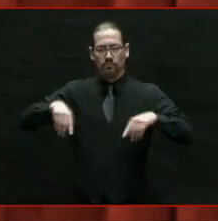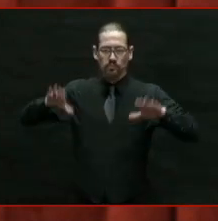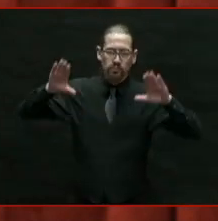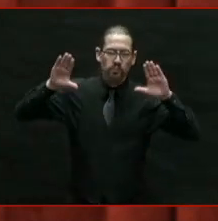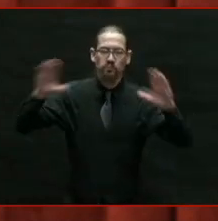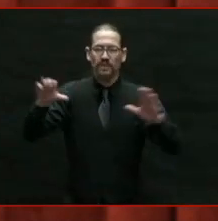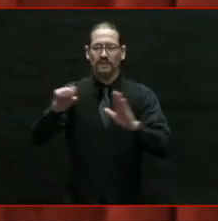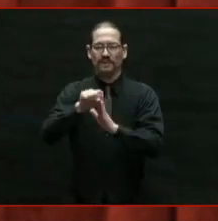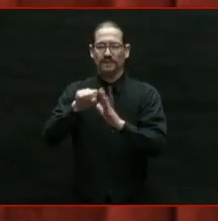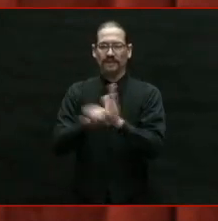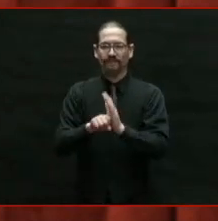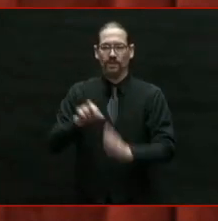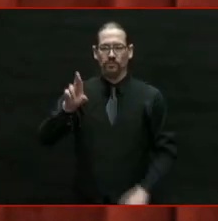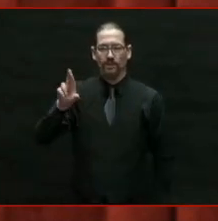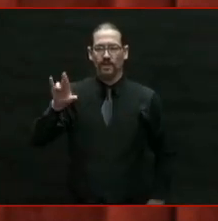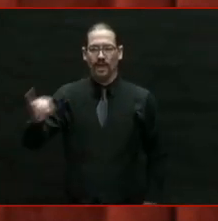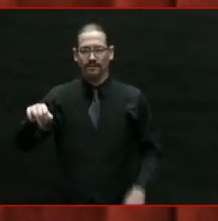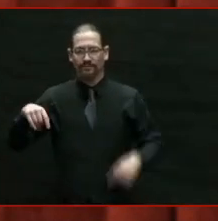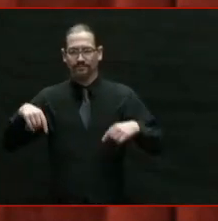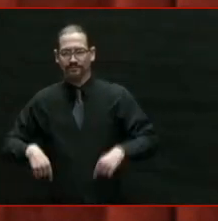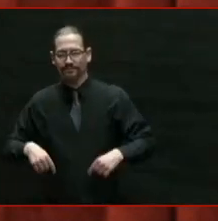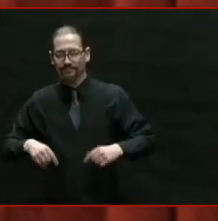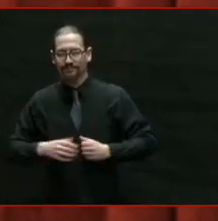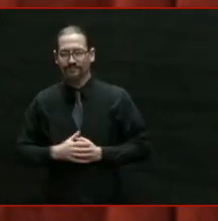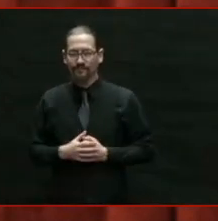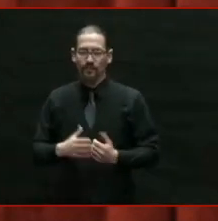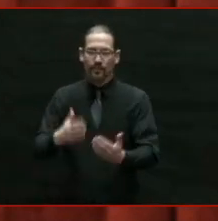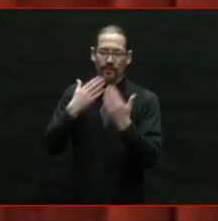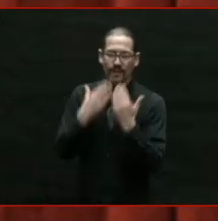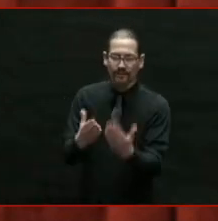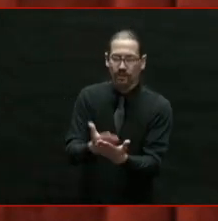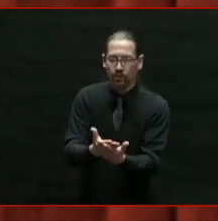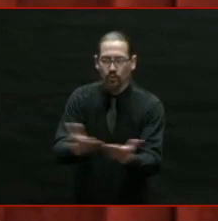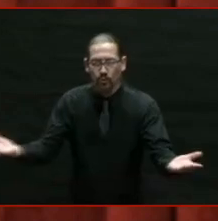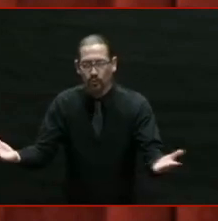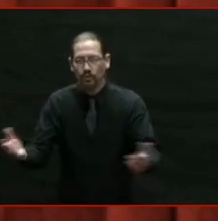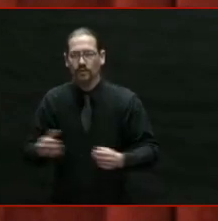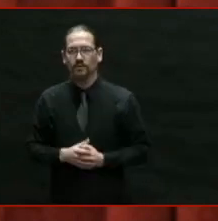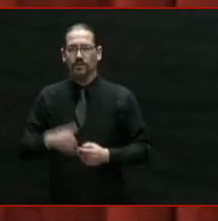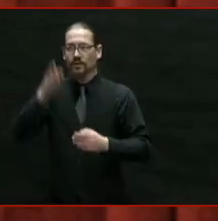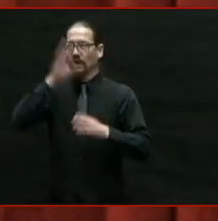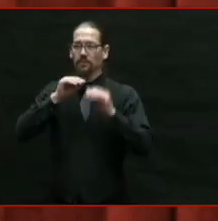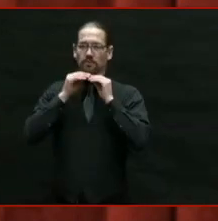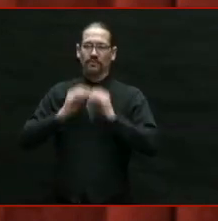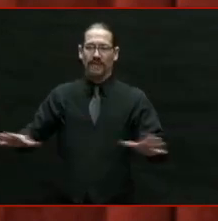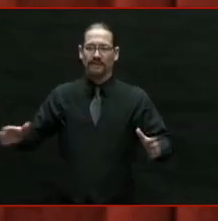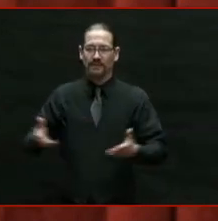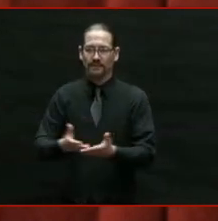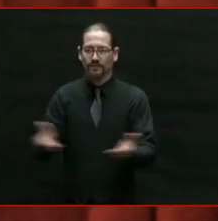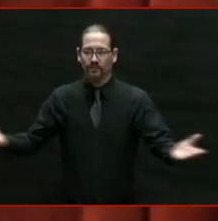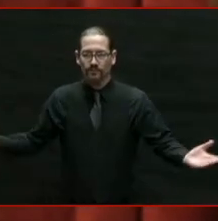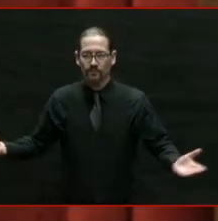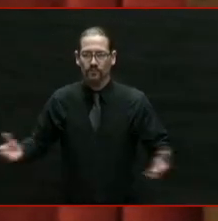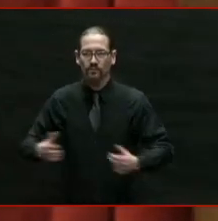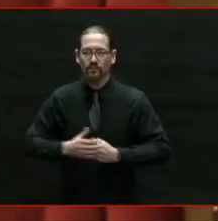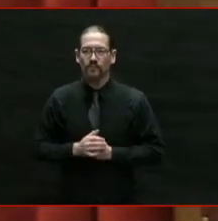So thank you, Rhode Island. God bless you, and God bless Rhode Island. God bless